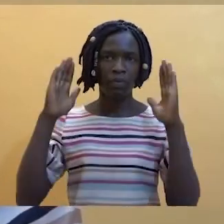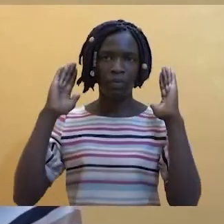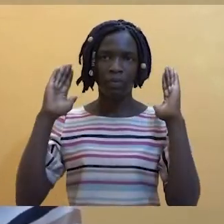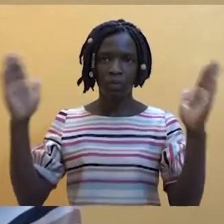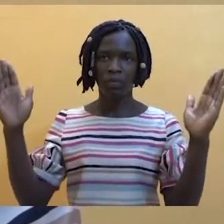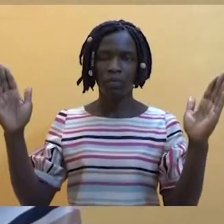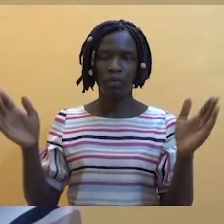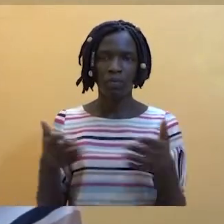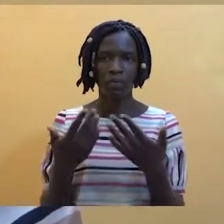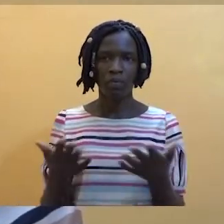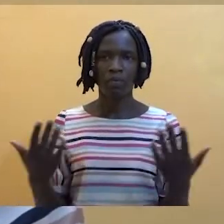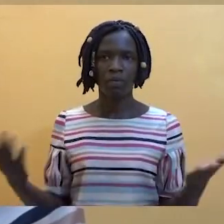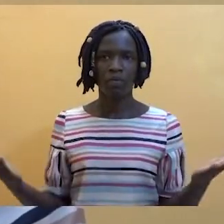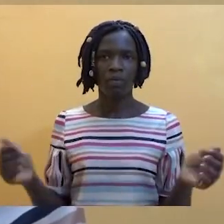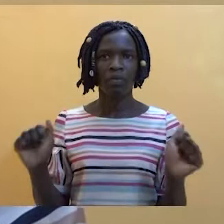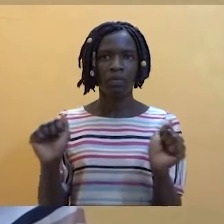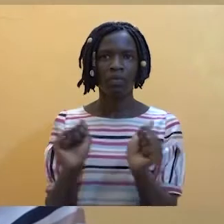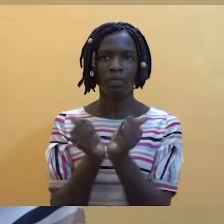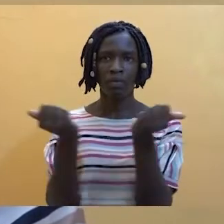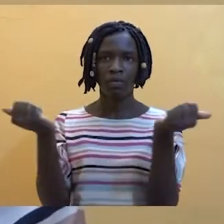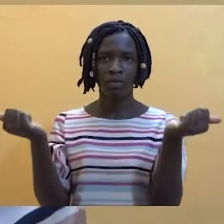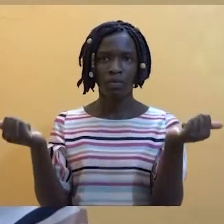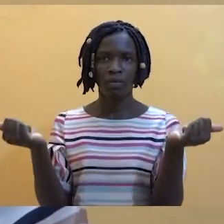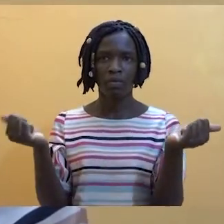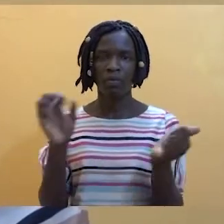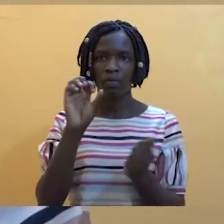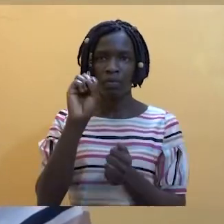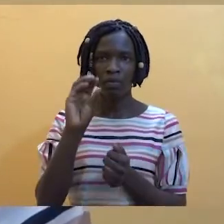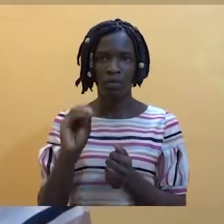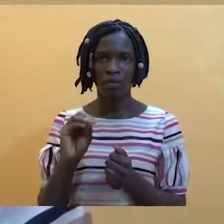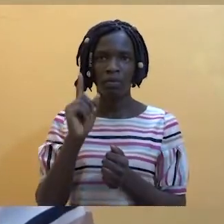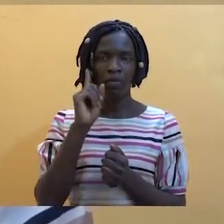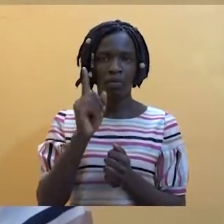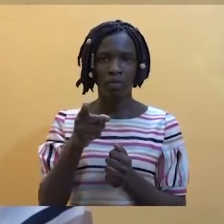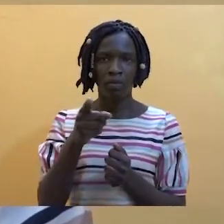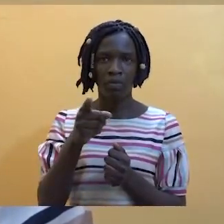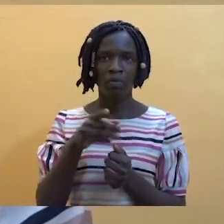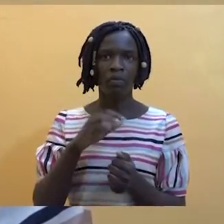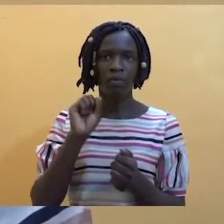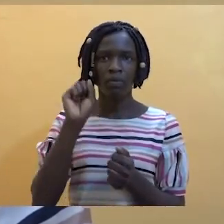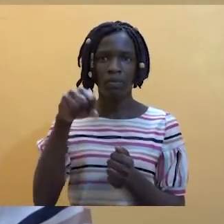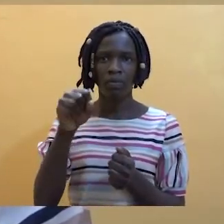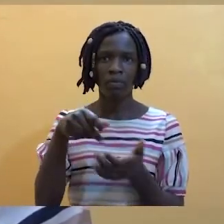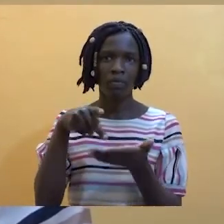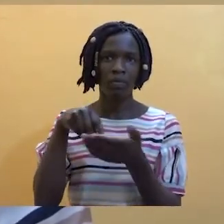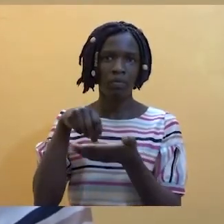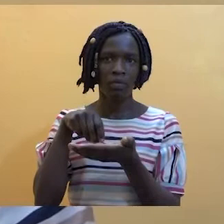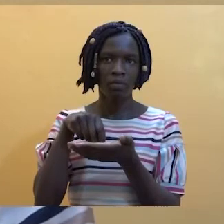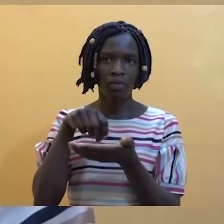heart would please to give it to me to pay bill number 960-570,